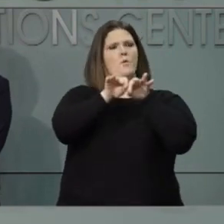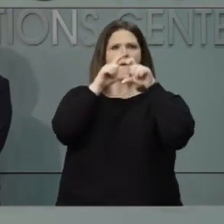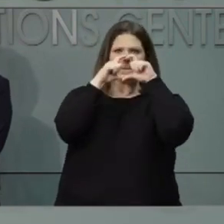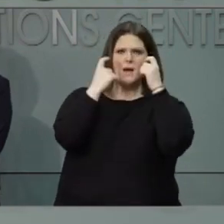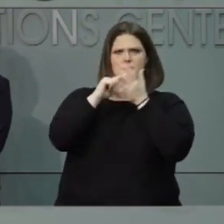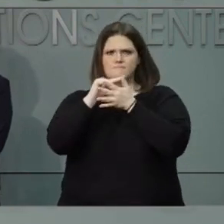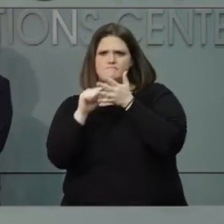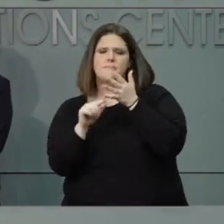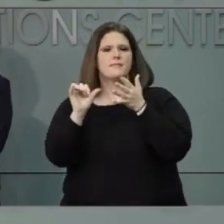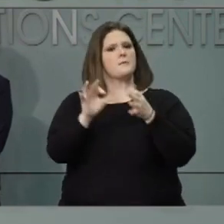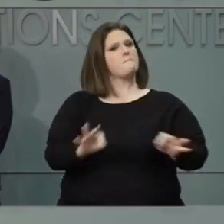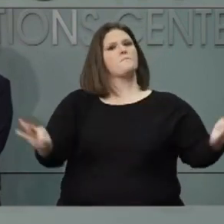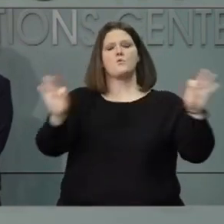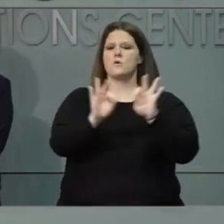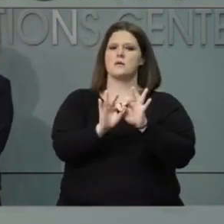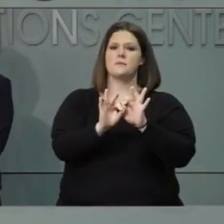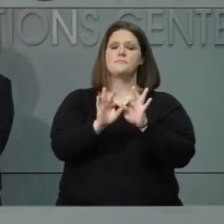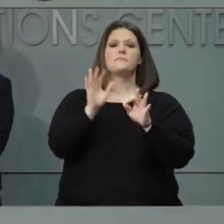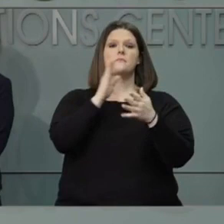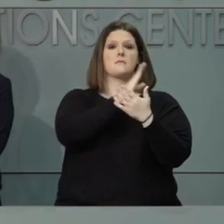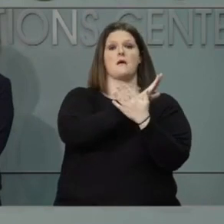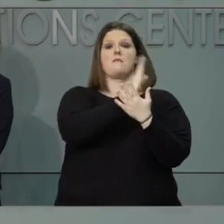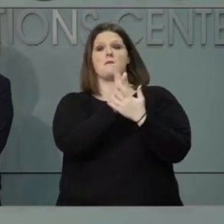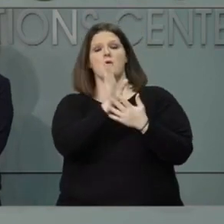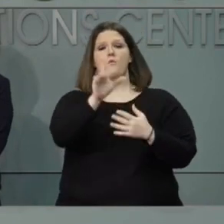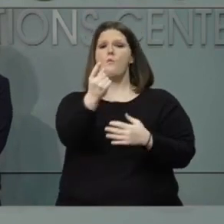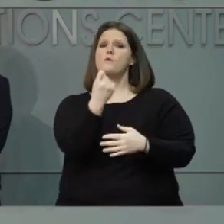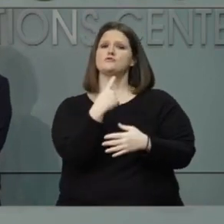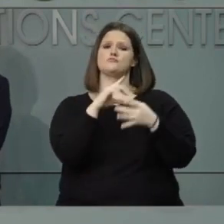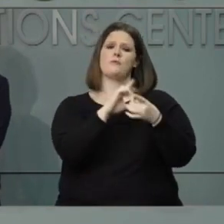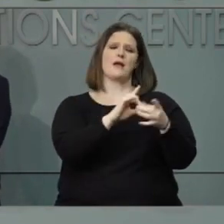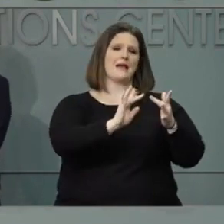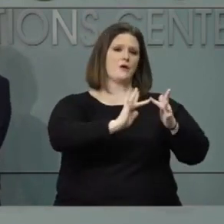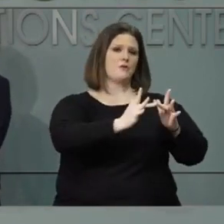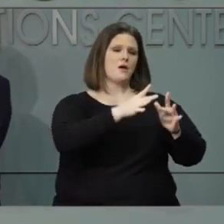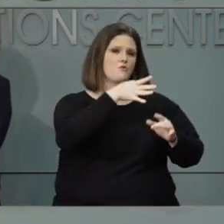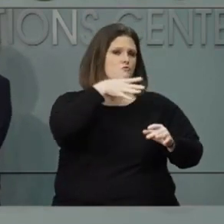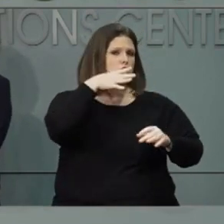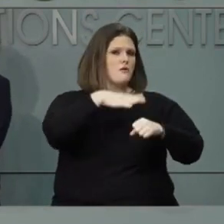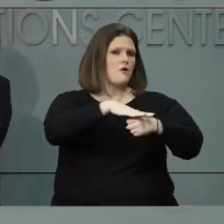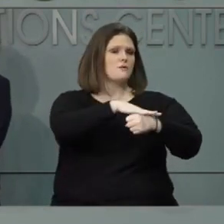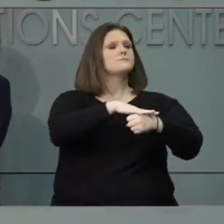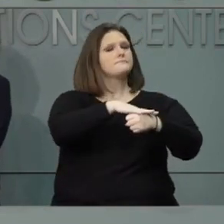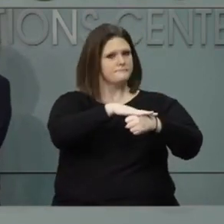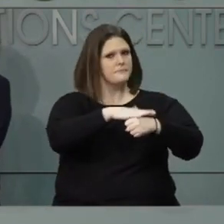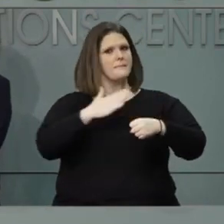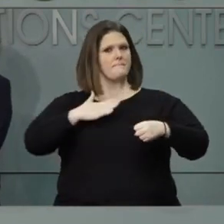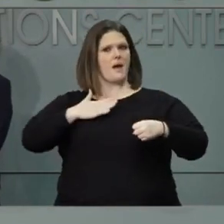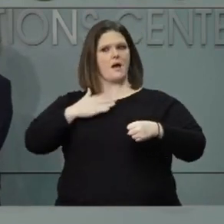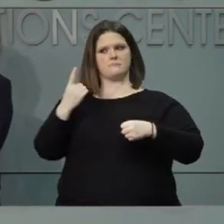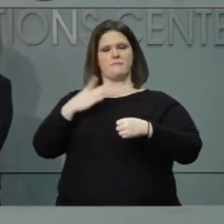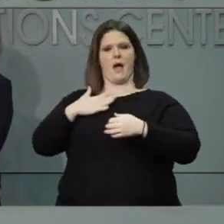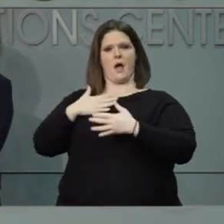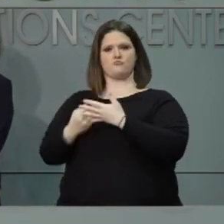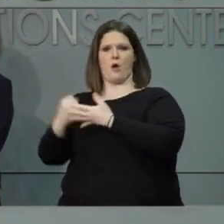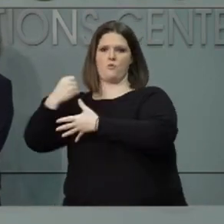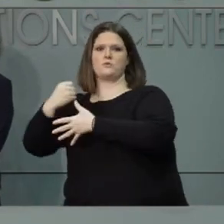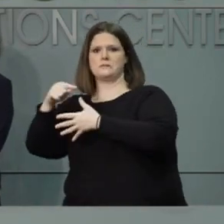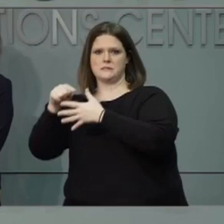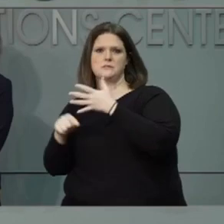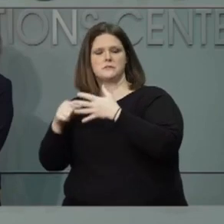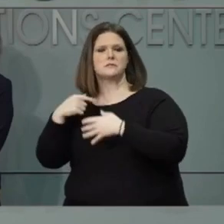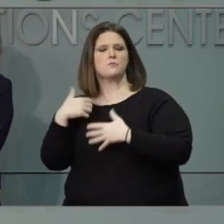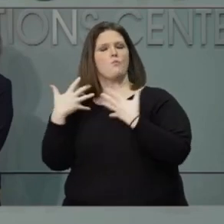On high-speed Internet access on broadband in rural areas, this is a priority for me. In fact,